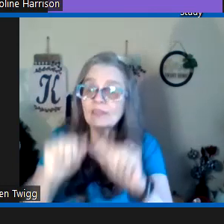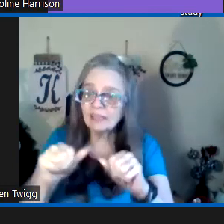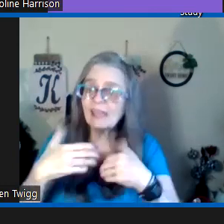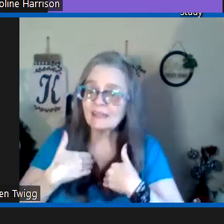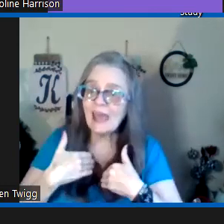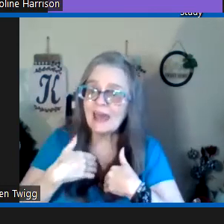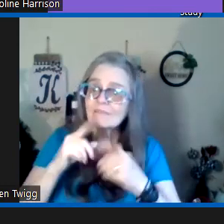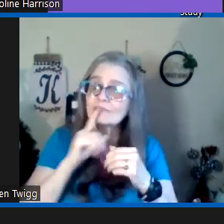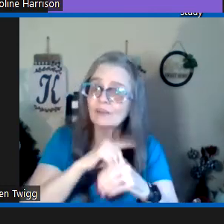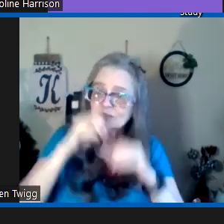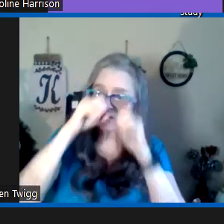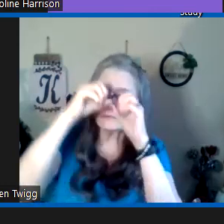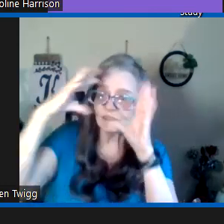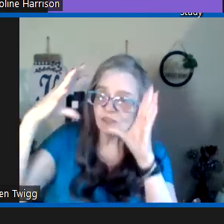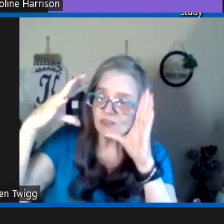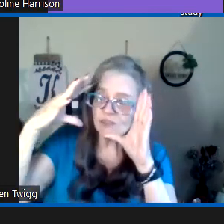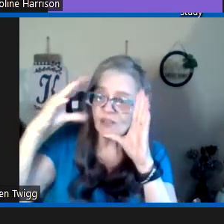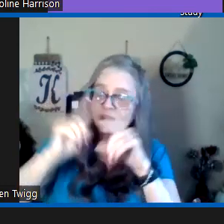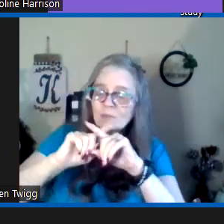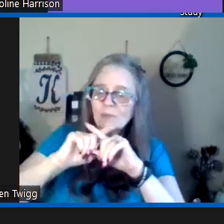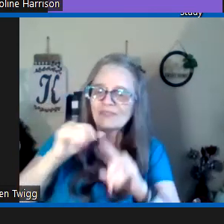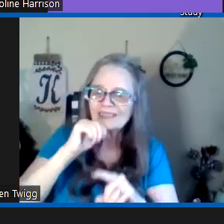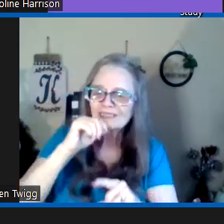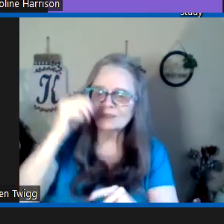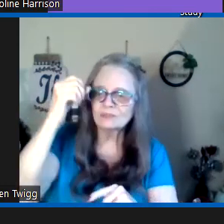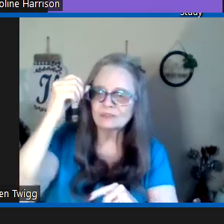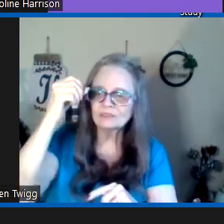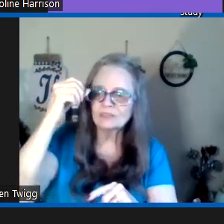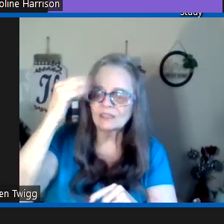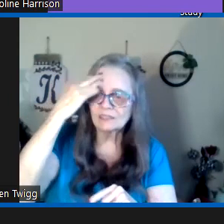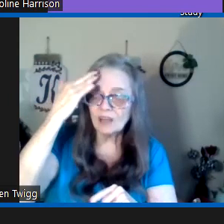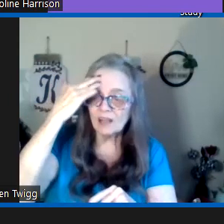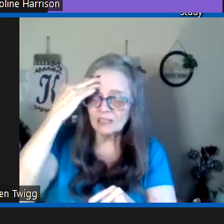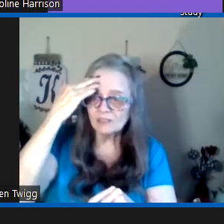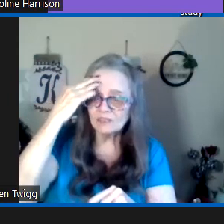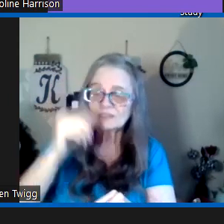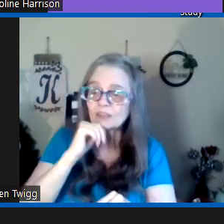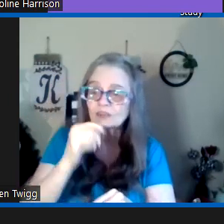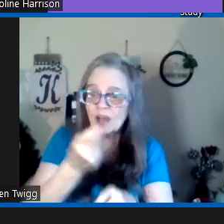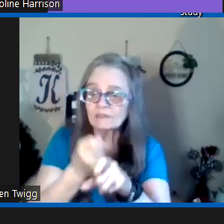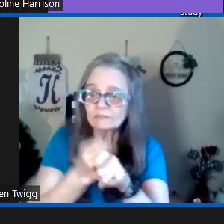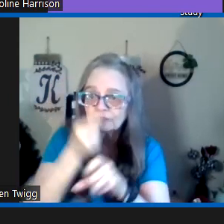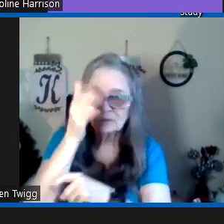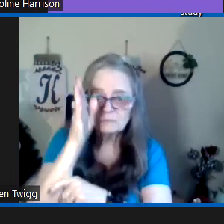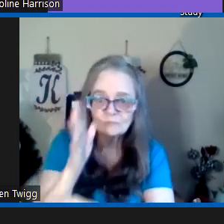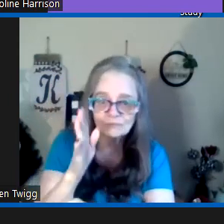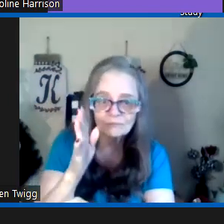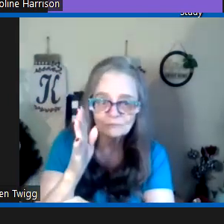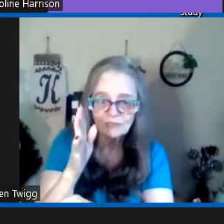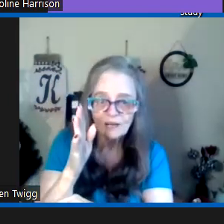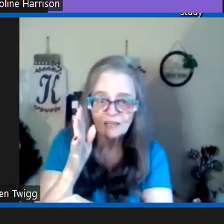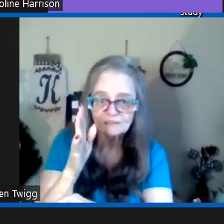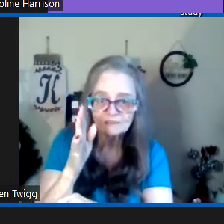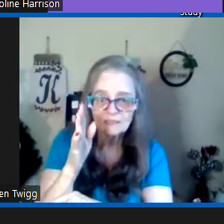and they can have false visions but they don't acknowledge that they're not from